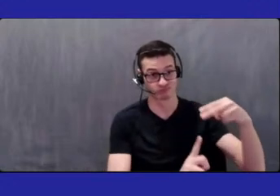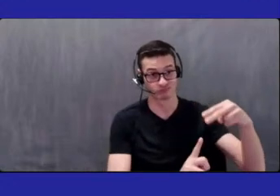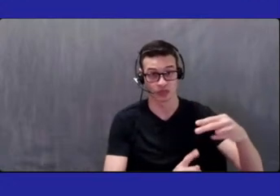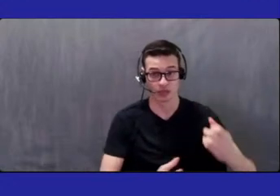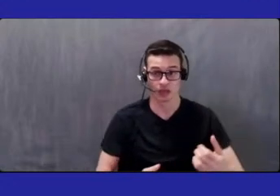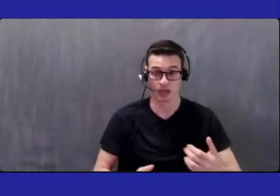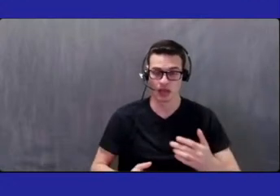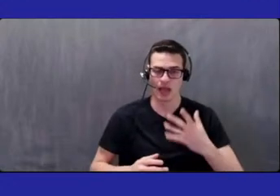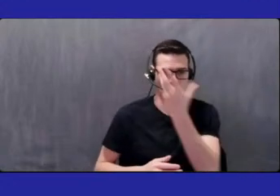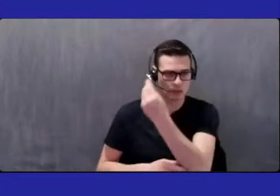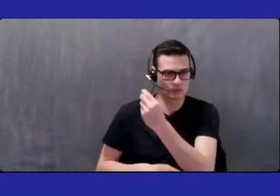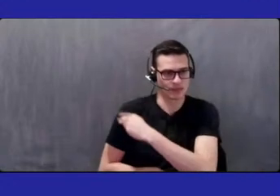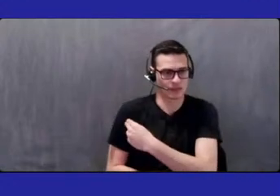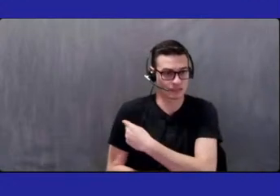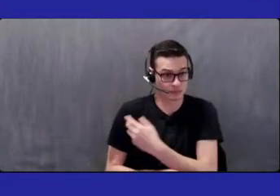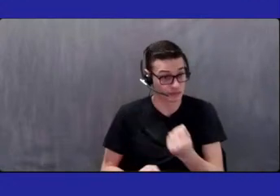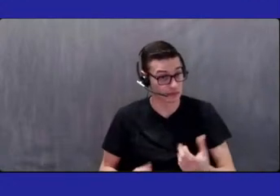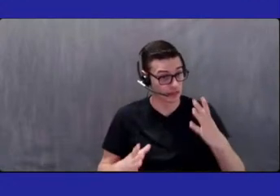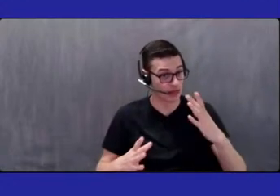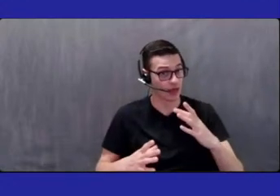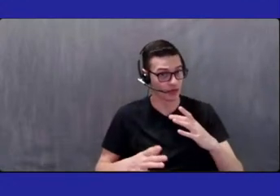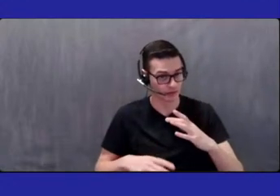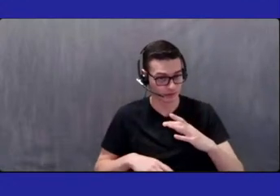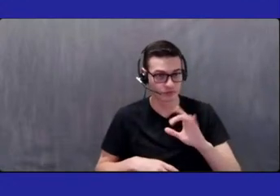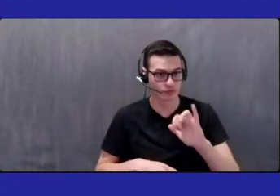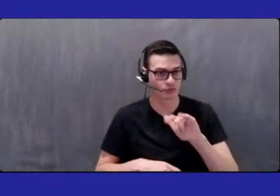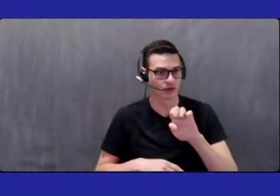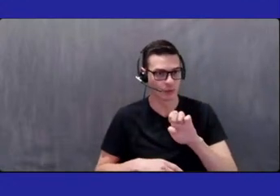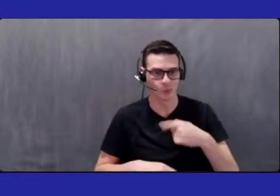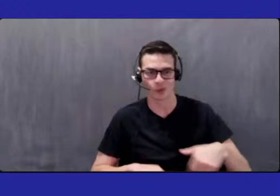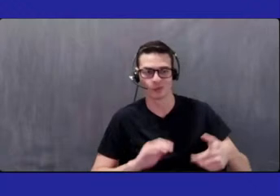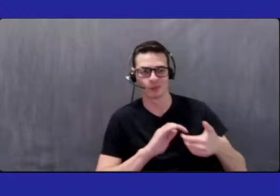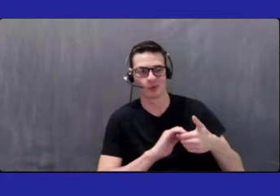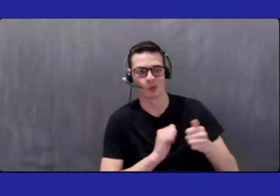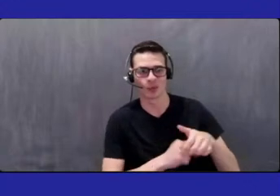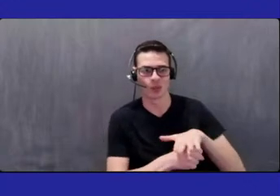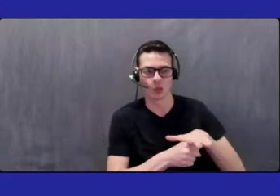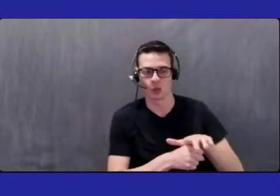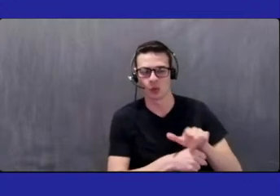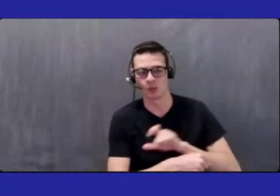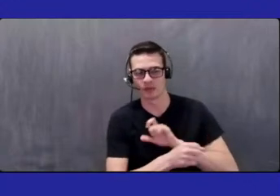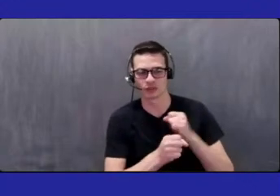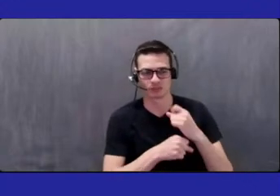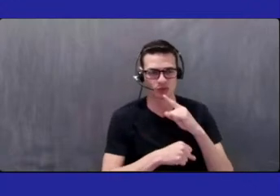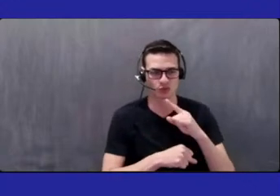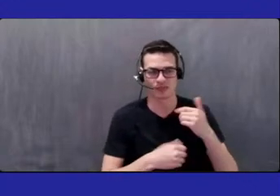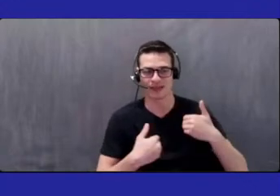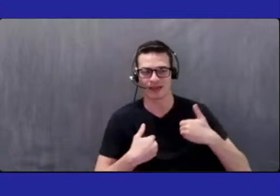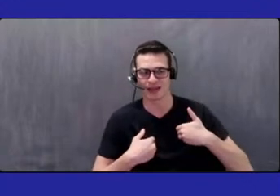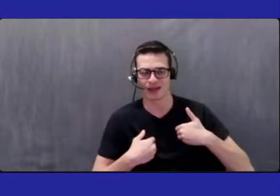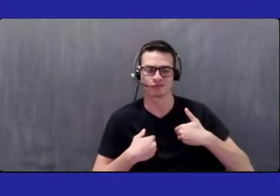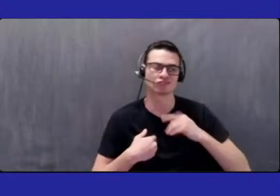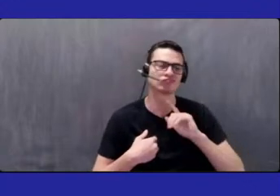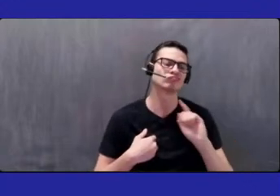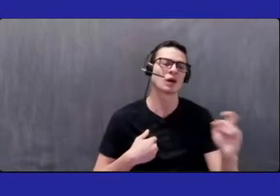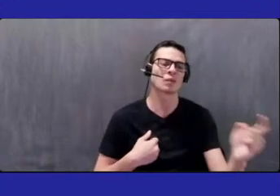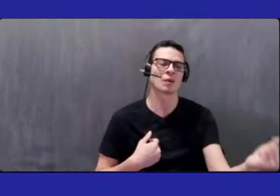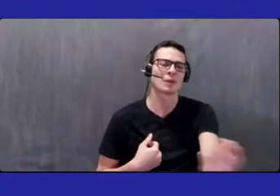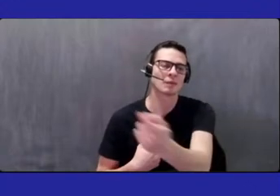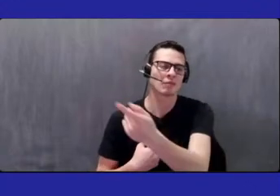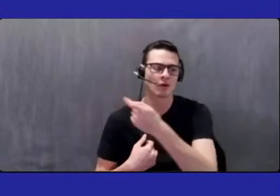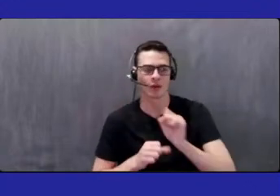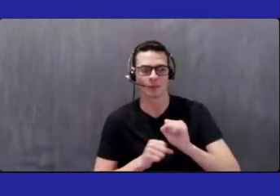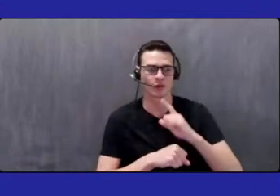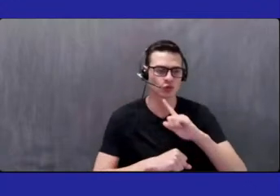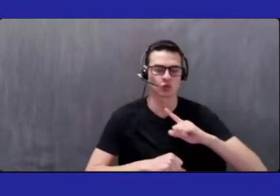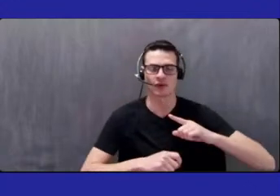areas. And we've partnered with our local police district just to make sure that they're conducting monthly walk, you know, walk around just to make sure that they're securing the